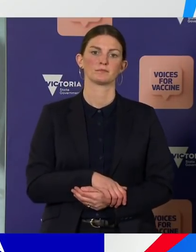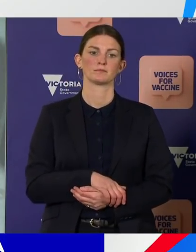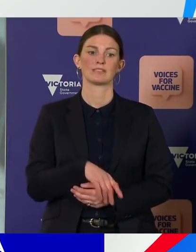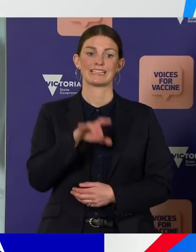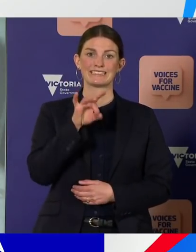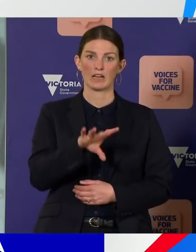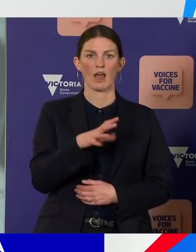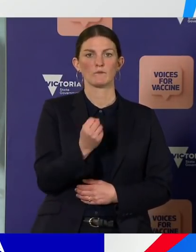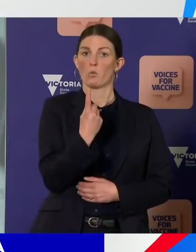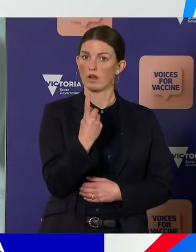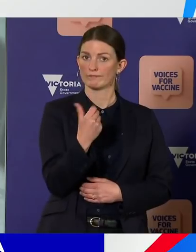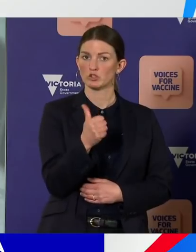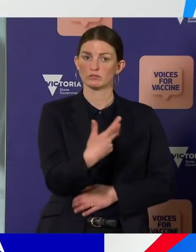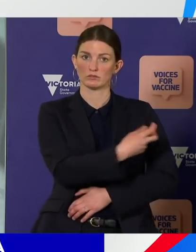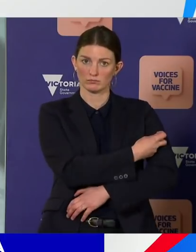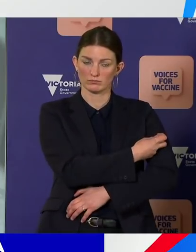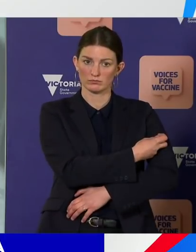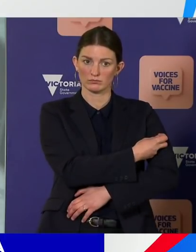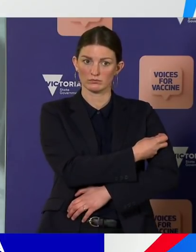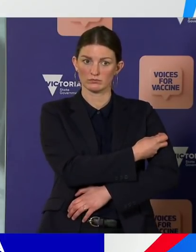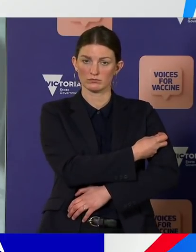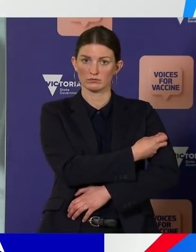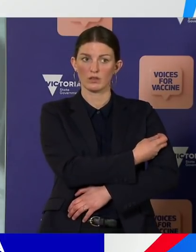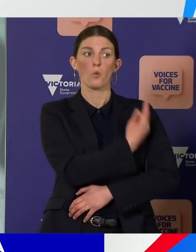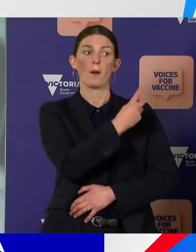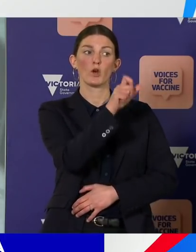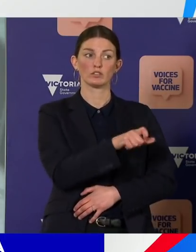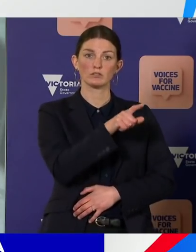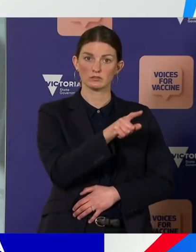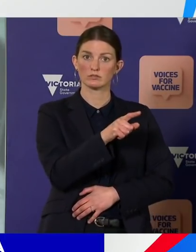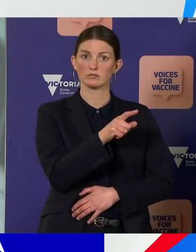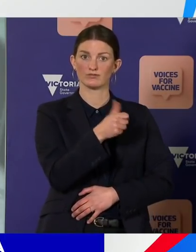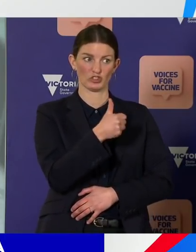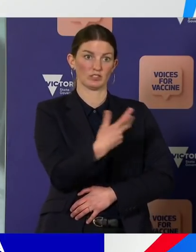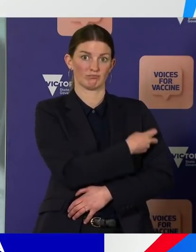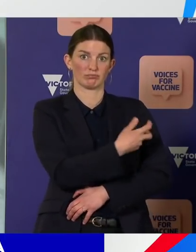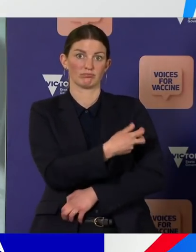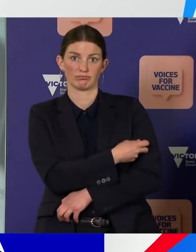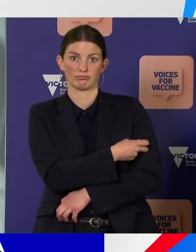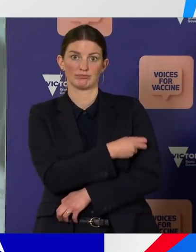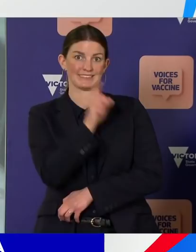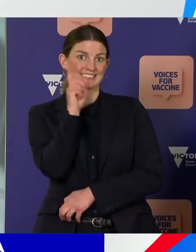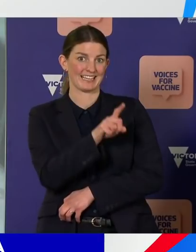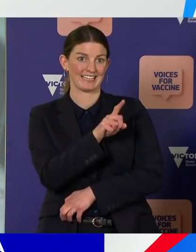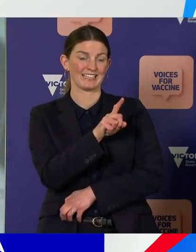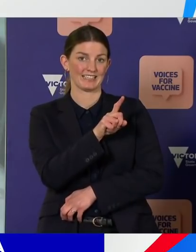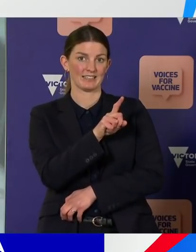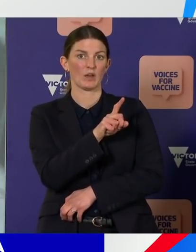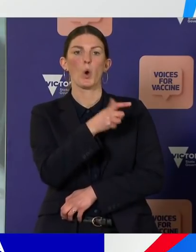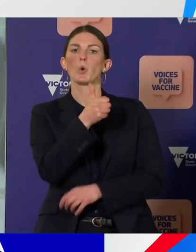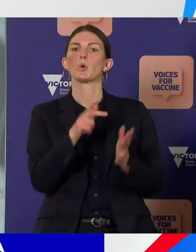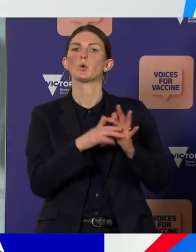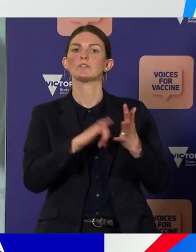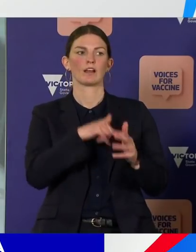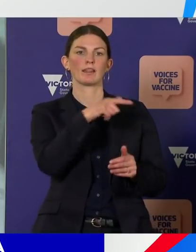vaccinated. One person was fully vaccinated yesterday, but the good news is that person has been discharged as